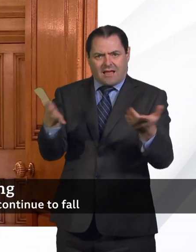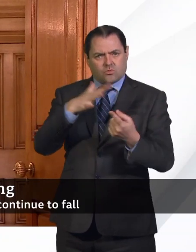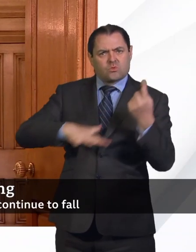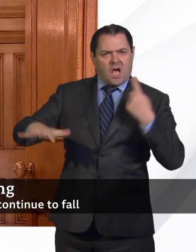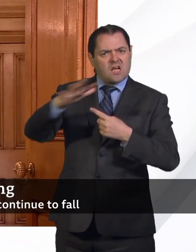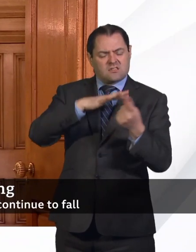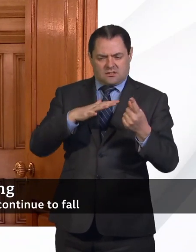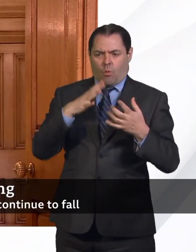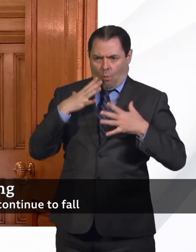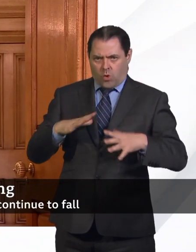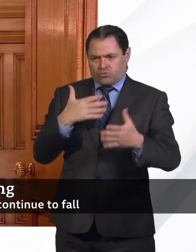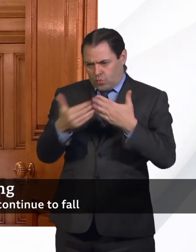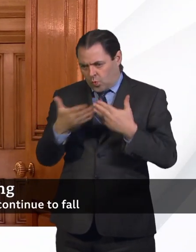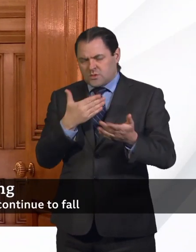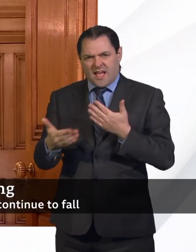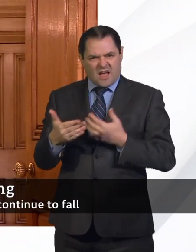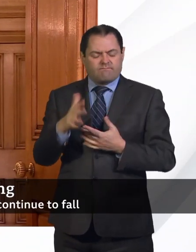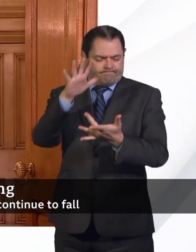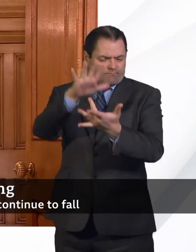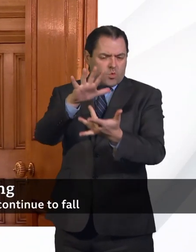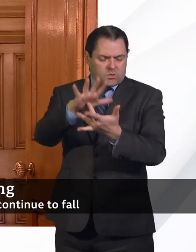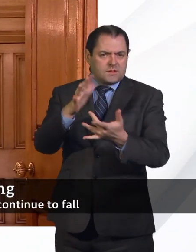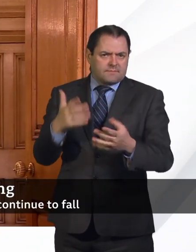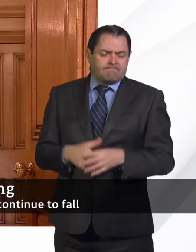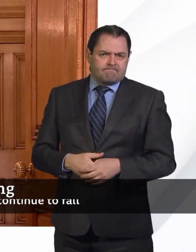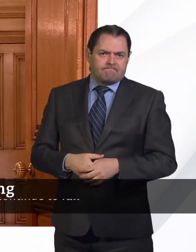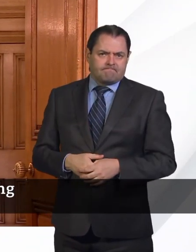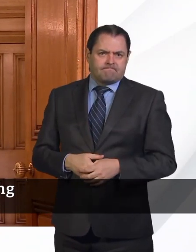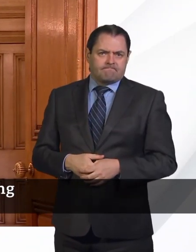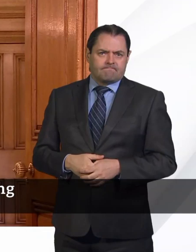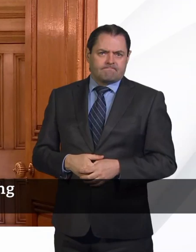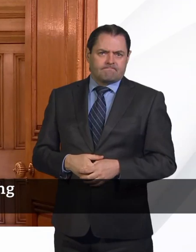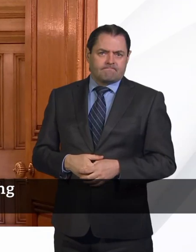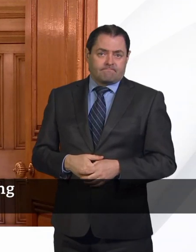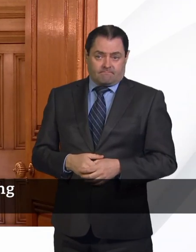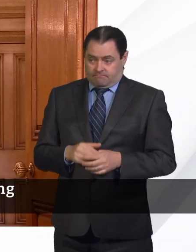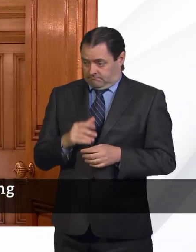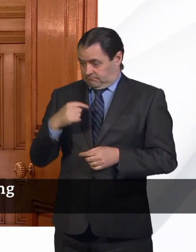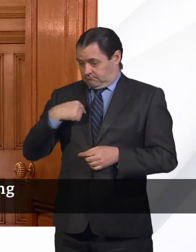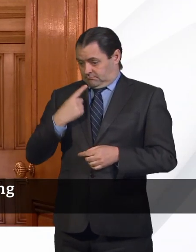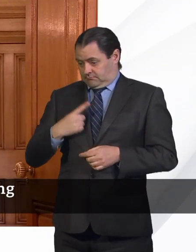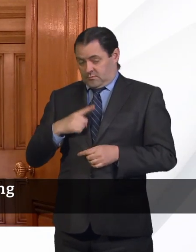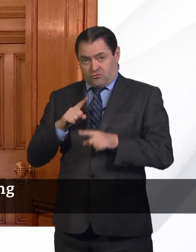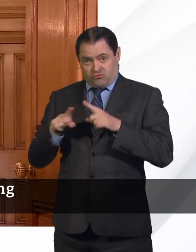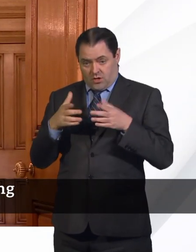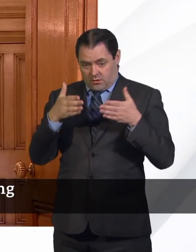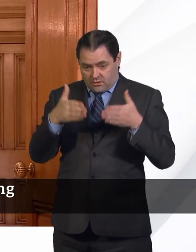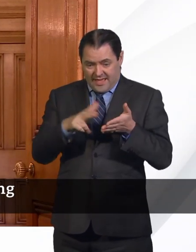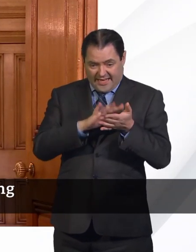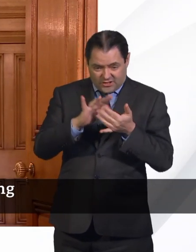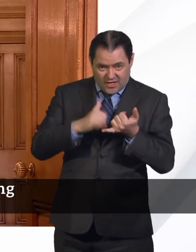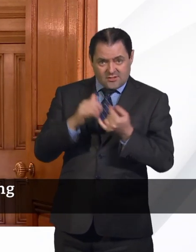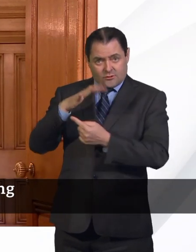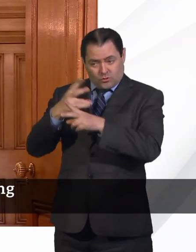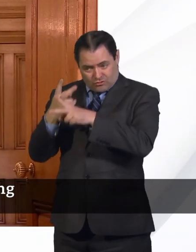And it is very, very important that we address that as I'm trying to do within the NHS and social care that I'm responsible